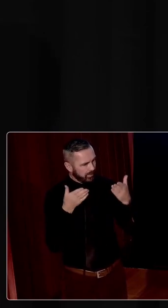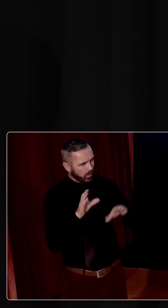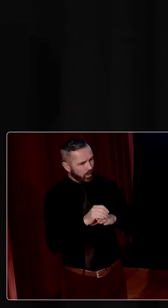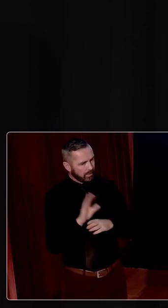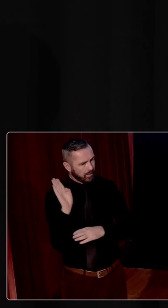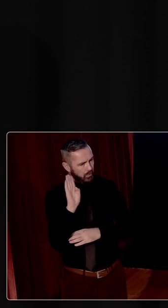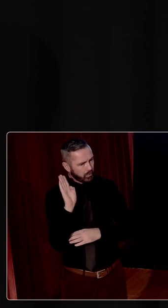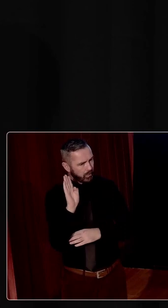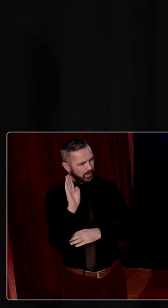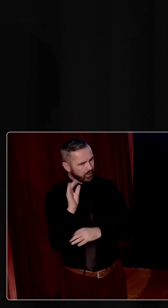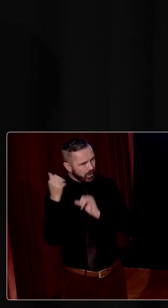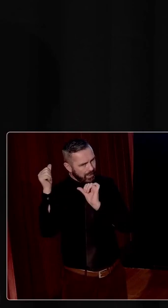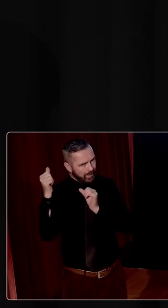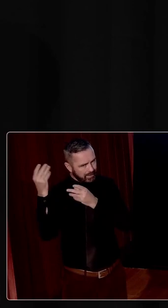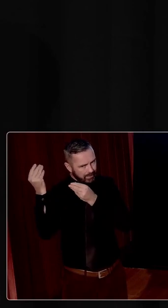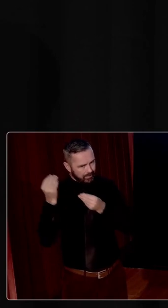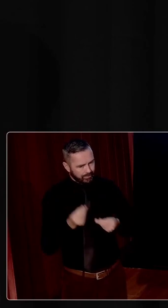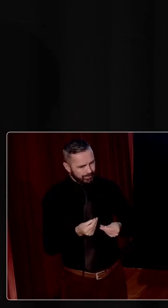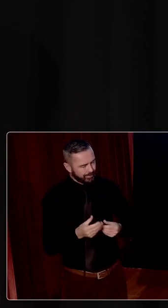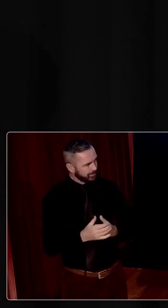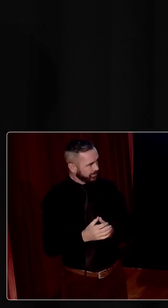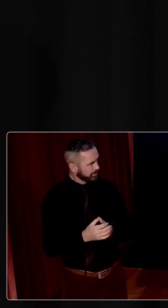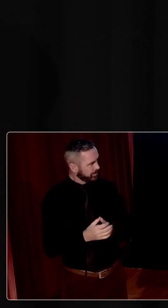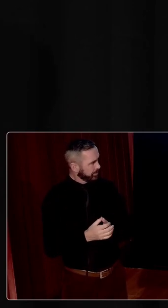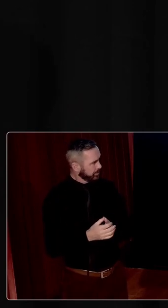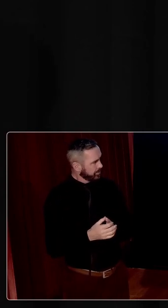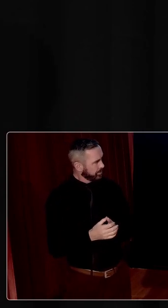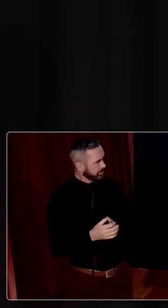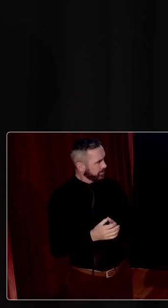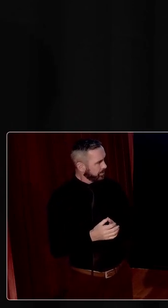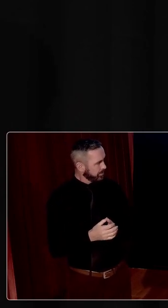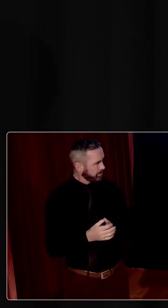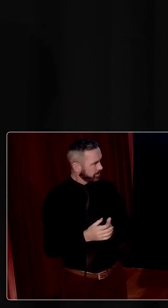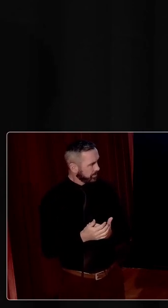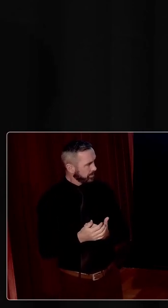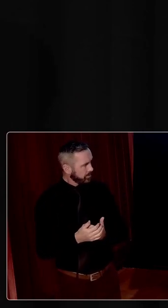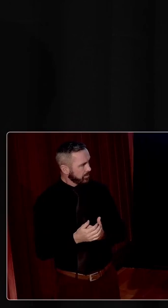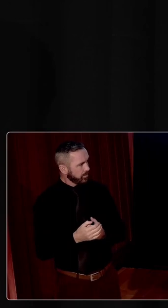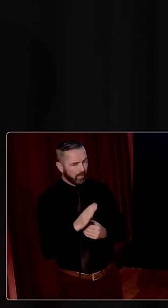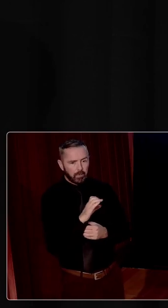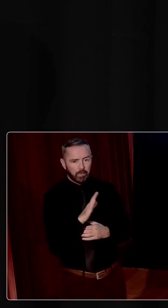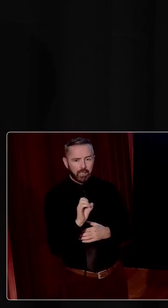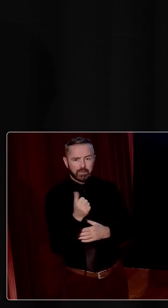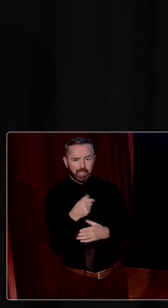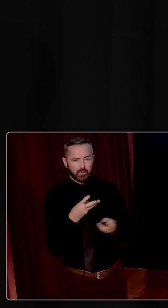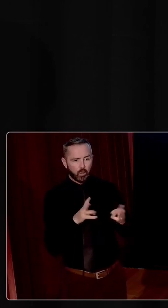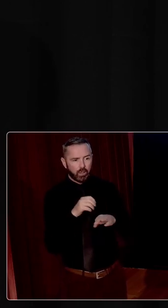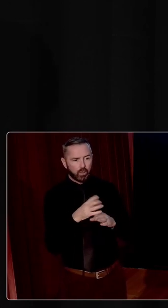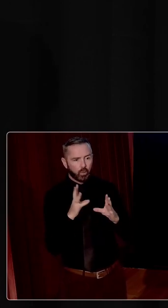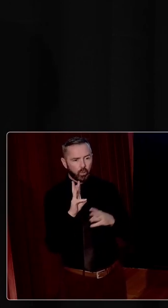old British legacy. Um, I think, uh, uh, Bill Cassand's work on why the free states stayed